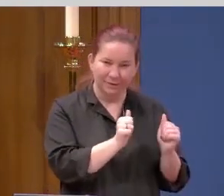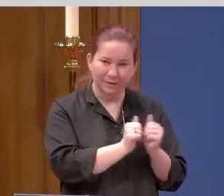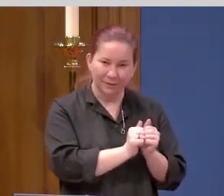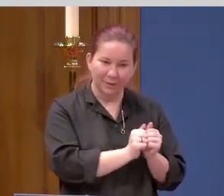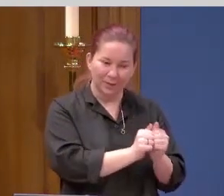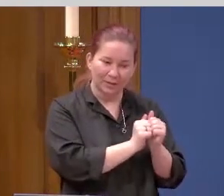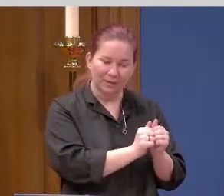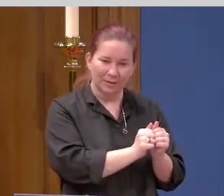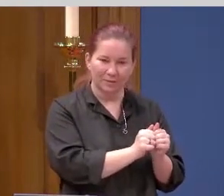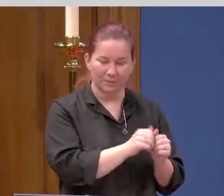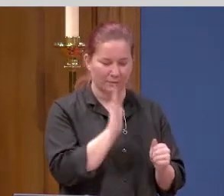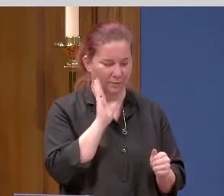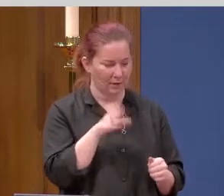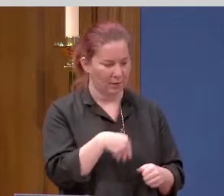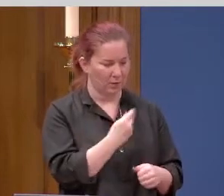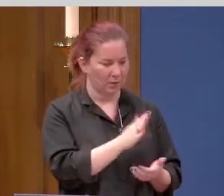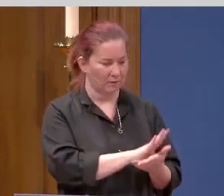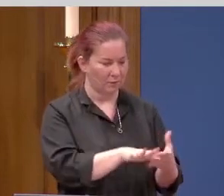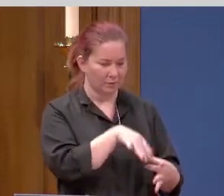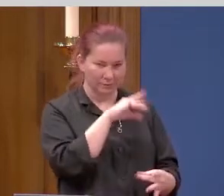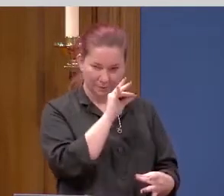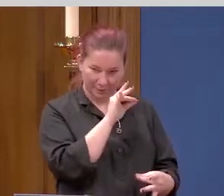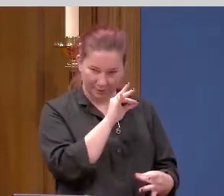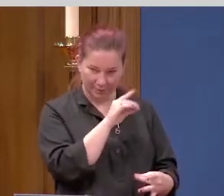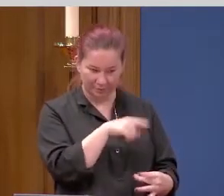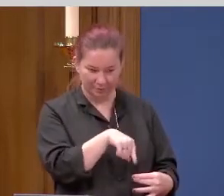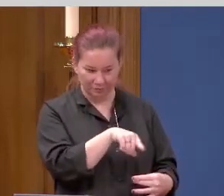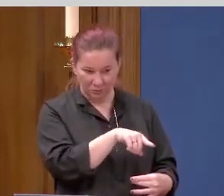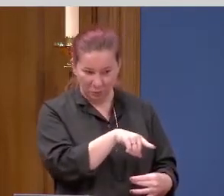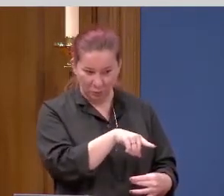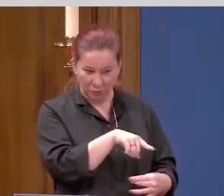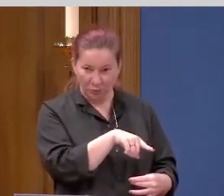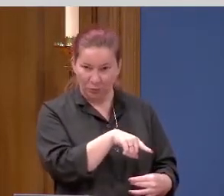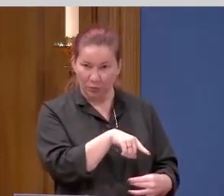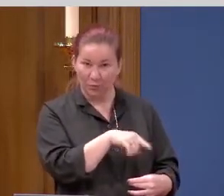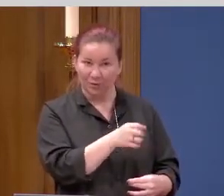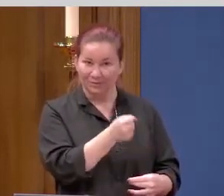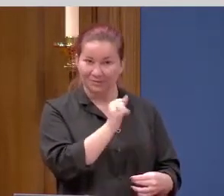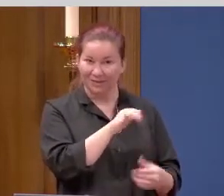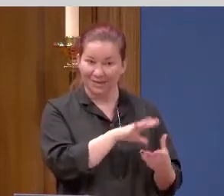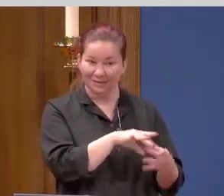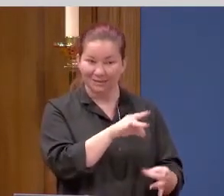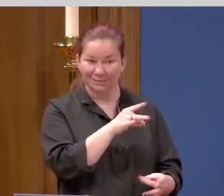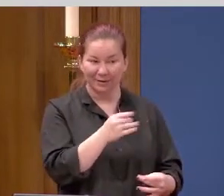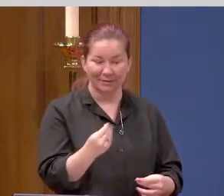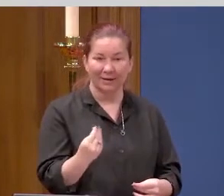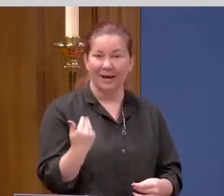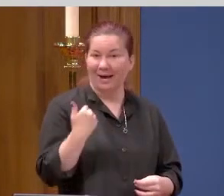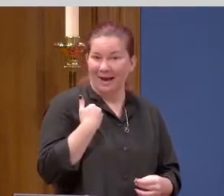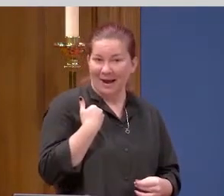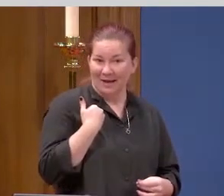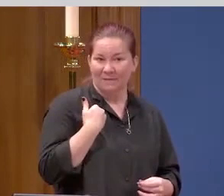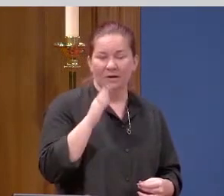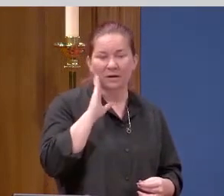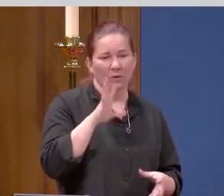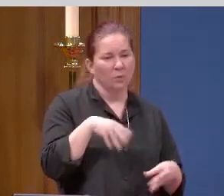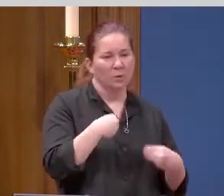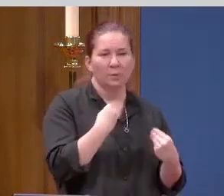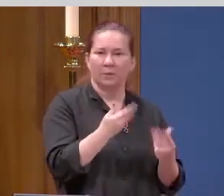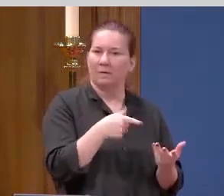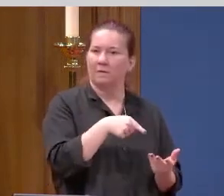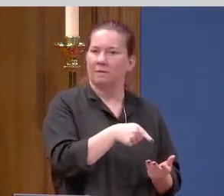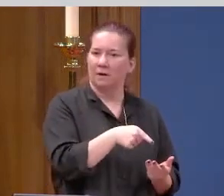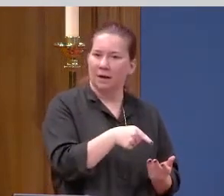I'm going to give you the Holy Spirit. You can take that Spirit and have it with you, and it will provide you